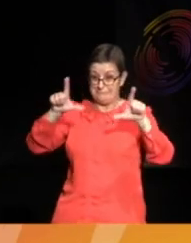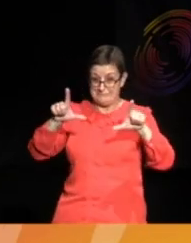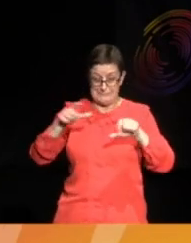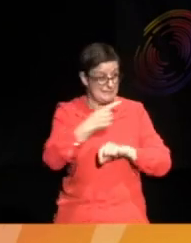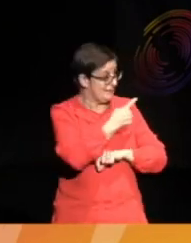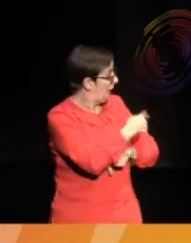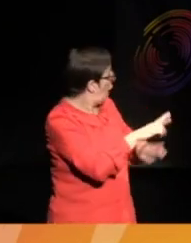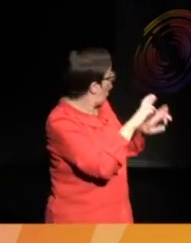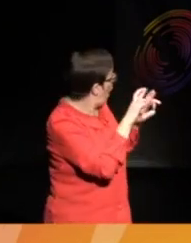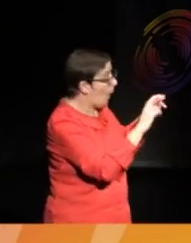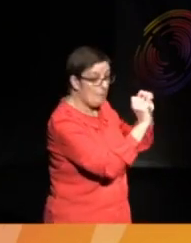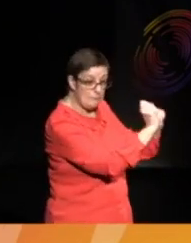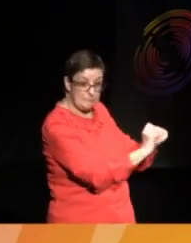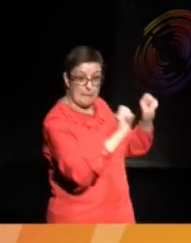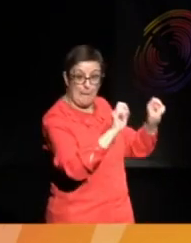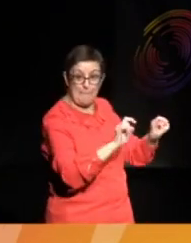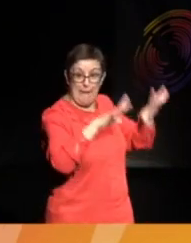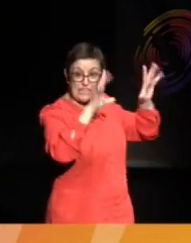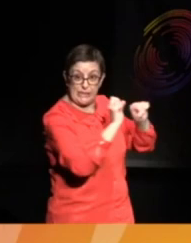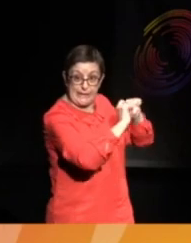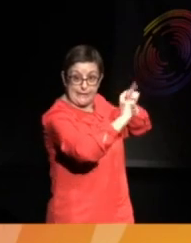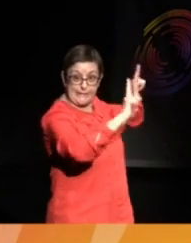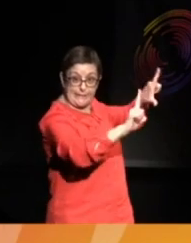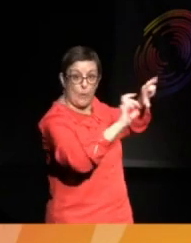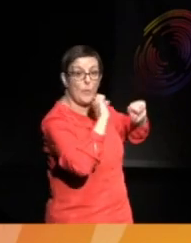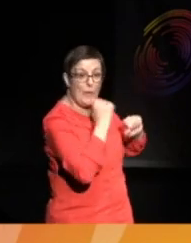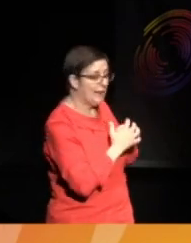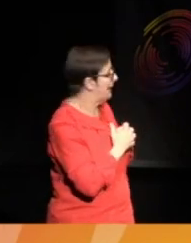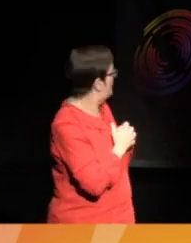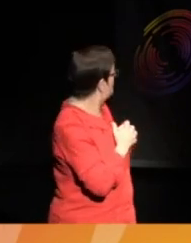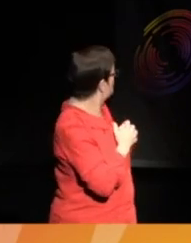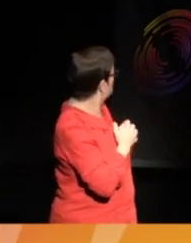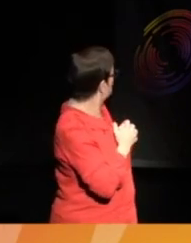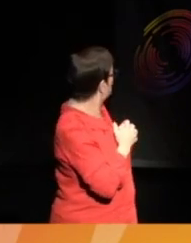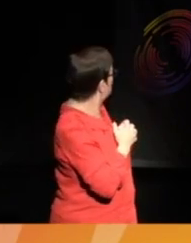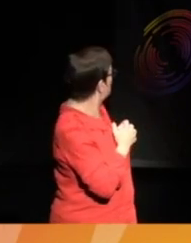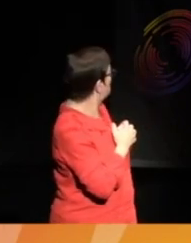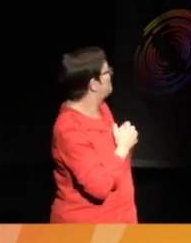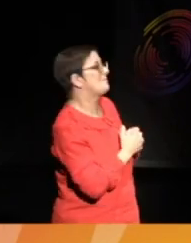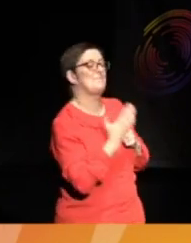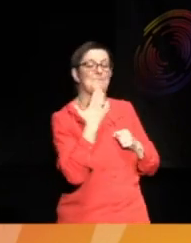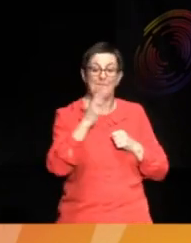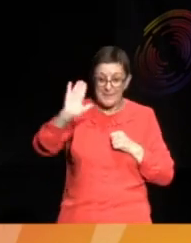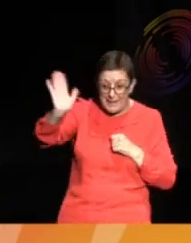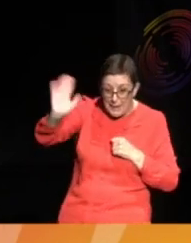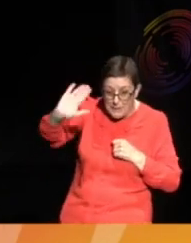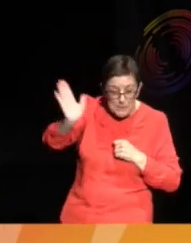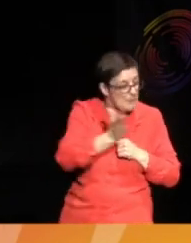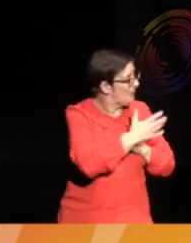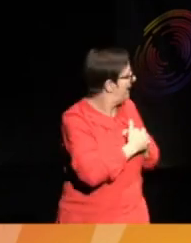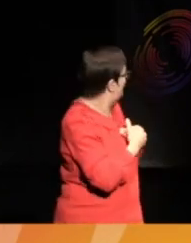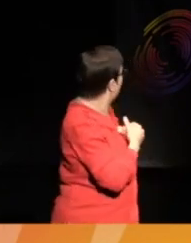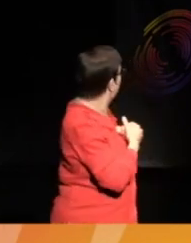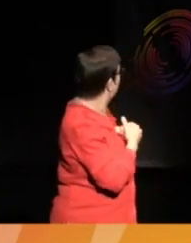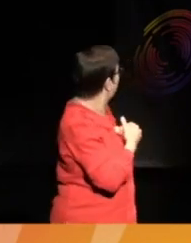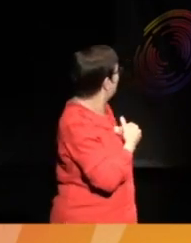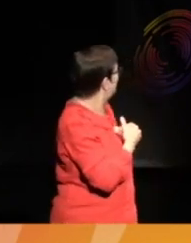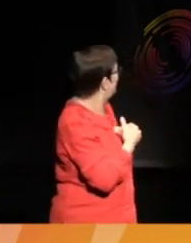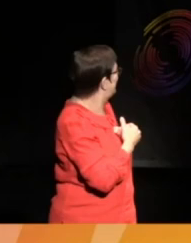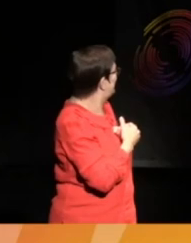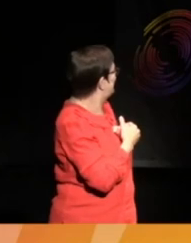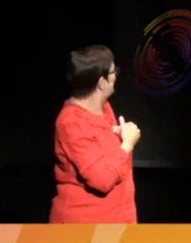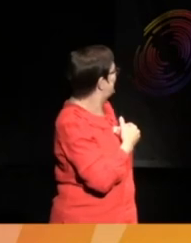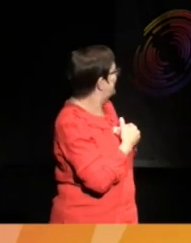going to, as if by magic, appear on a screen. Aha, there we go. Hi, Njabu. Hi, everyone. How are you?